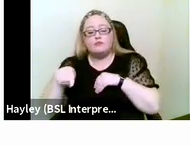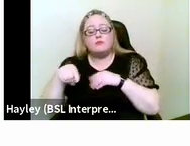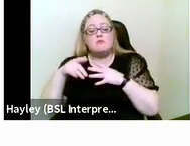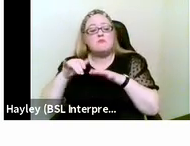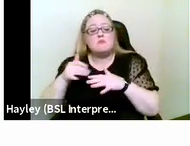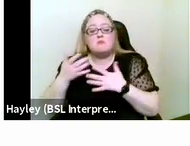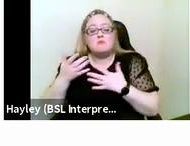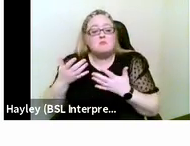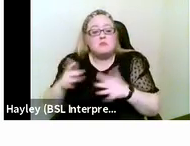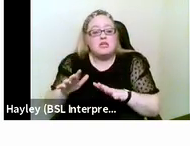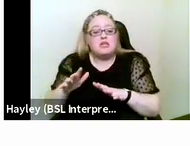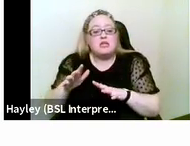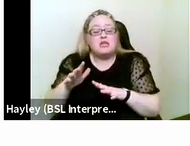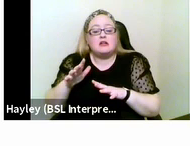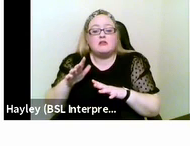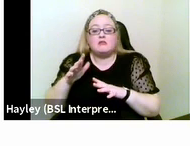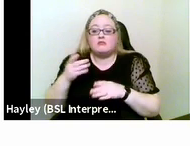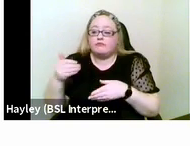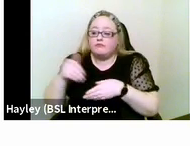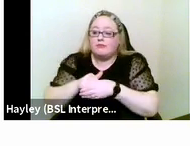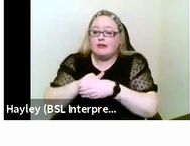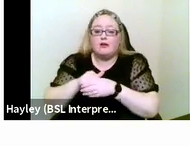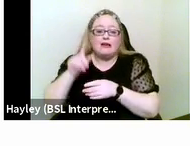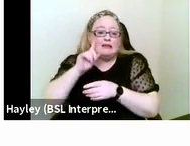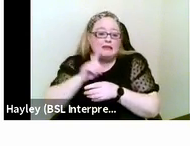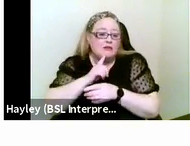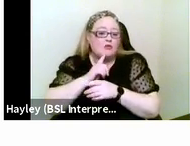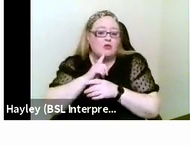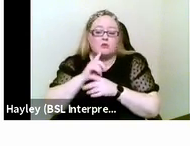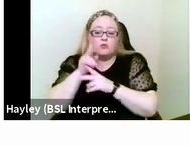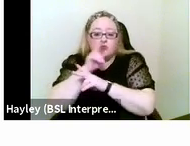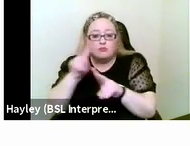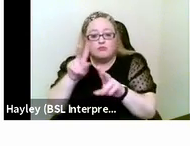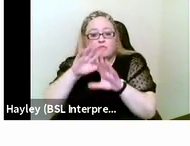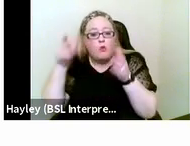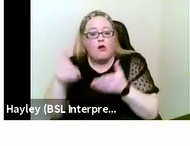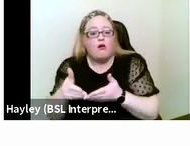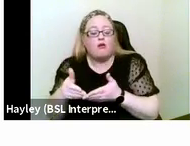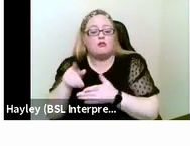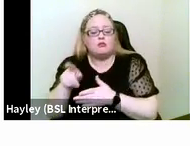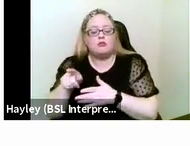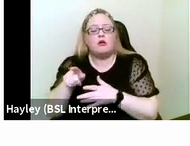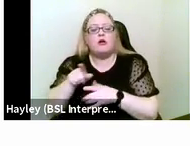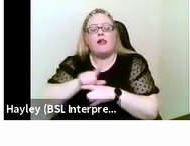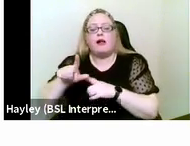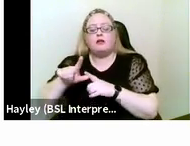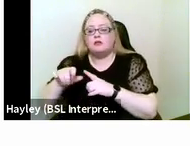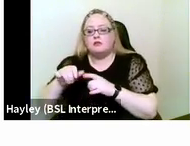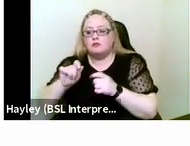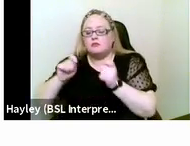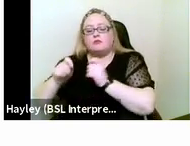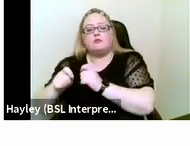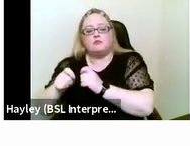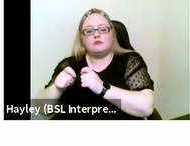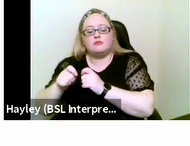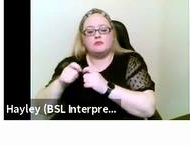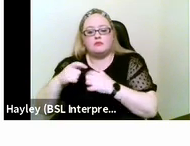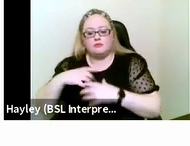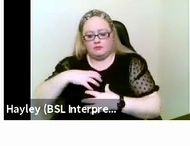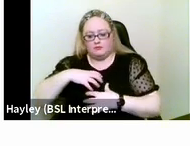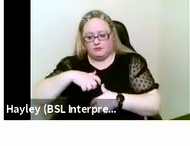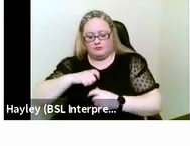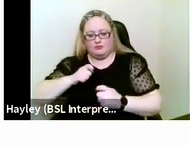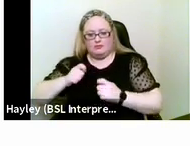and sighted world, how do they adapt to new ways of communicating? The needs are very different.